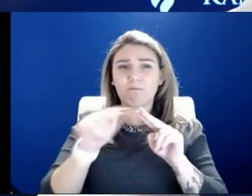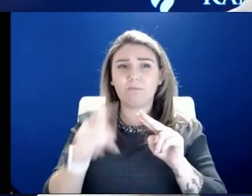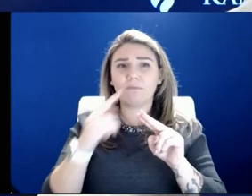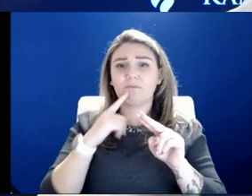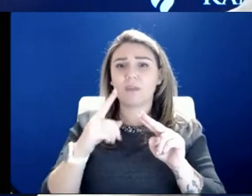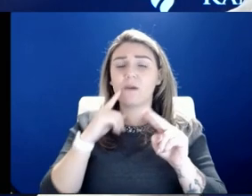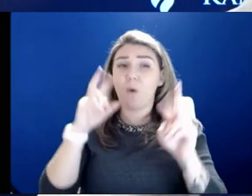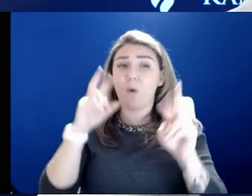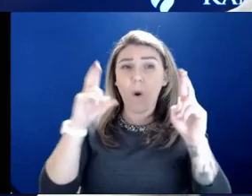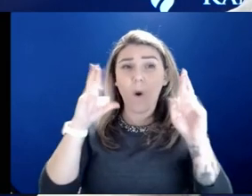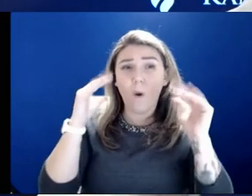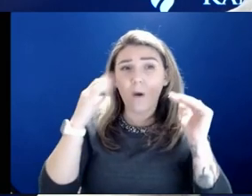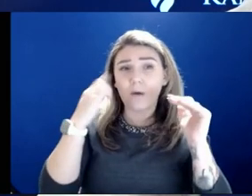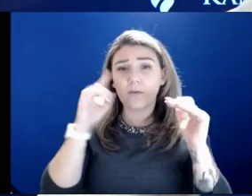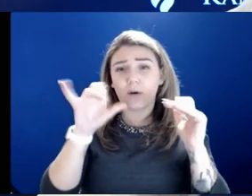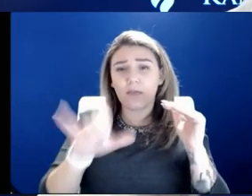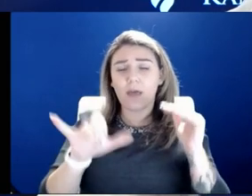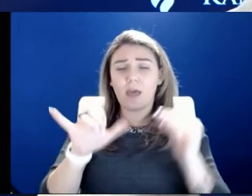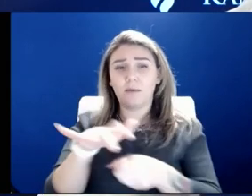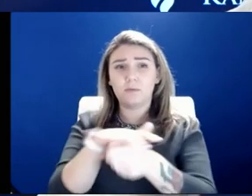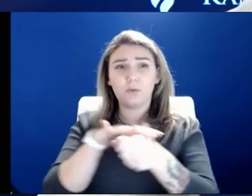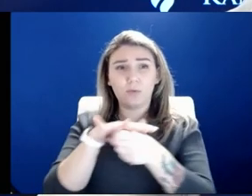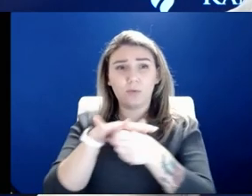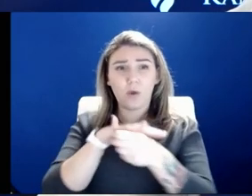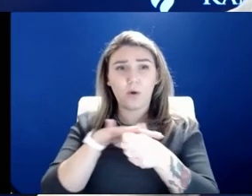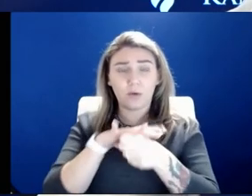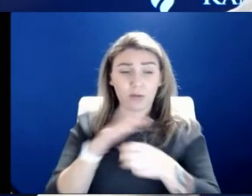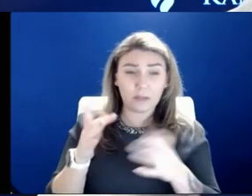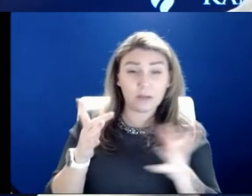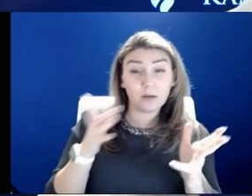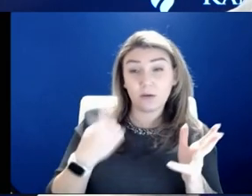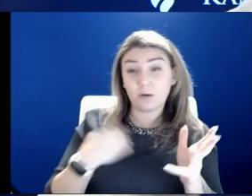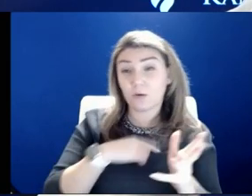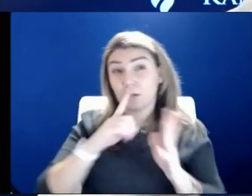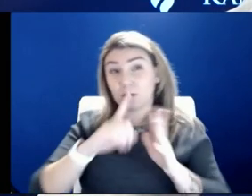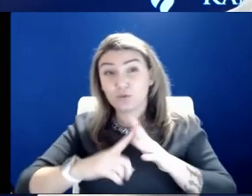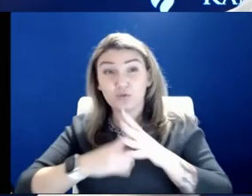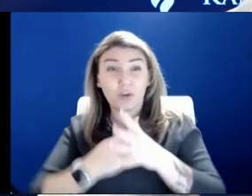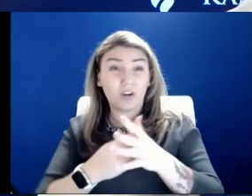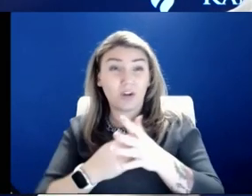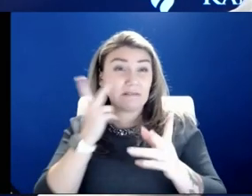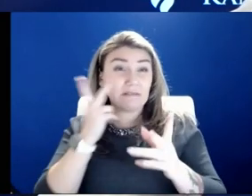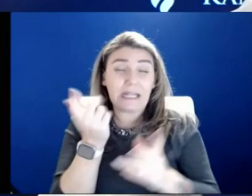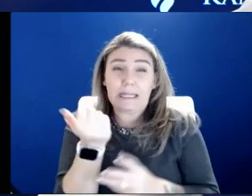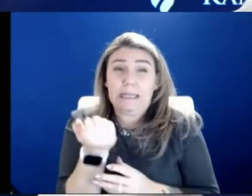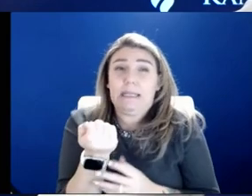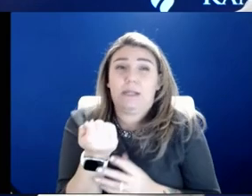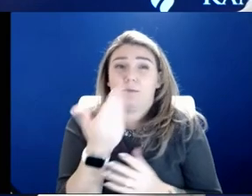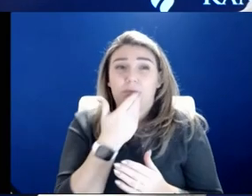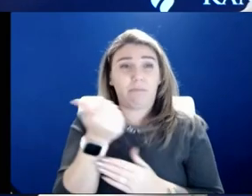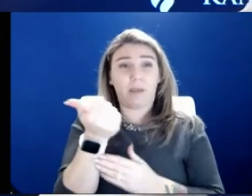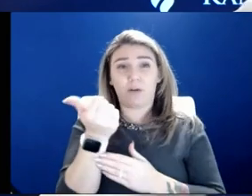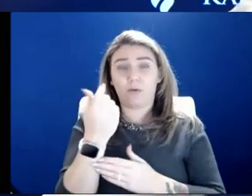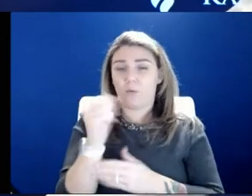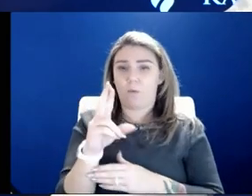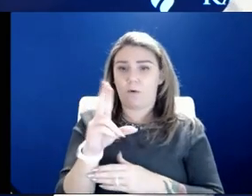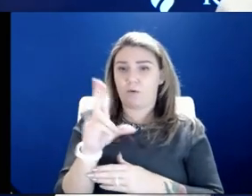hope for that. Locally, are we beginning to see the slightest glimmer of that or not at all?